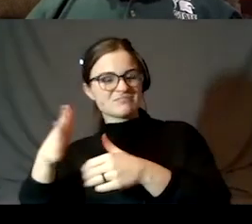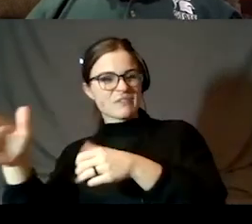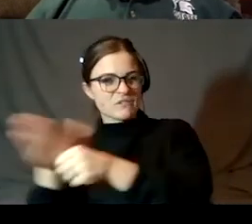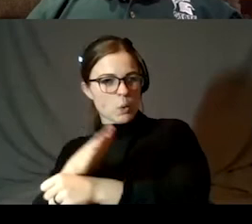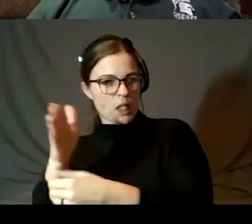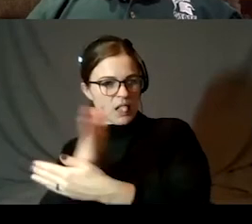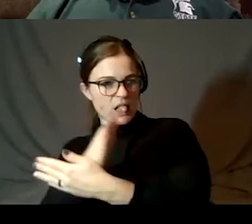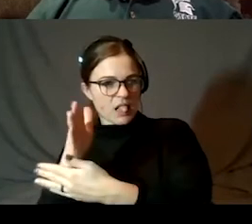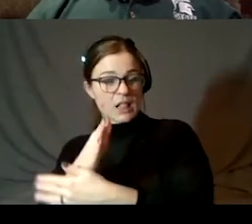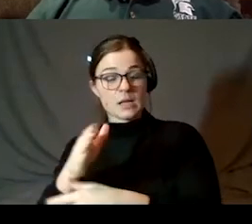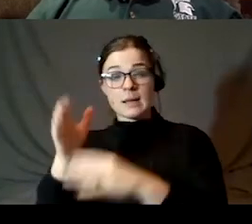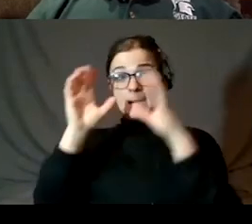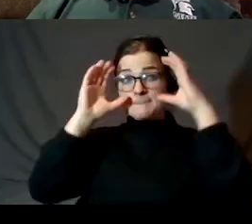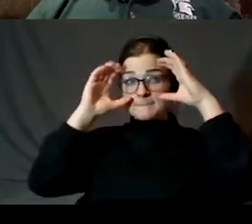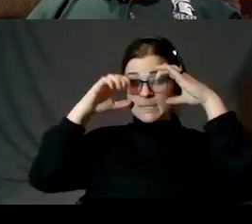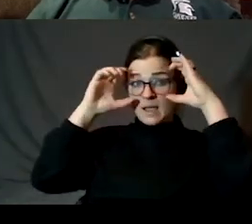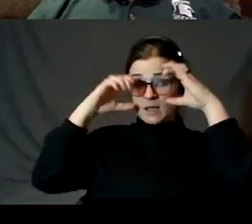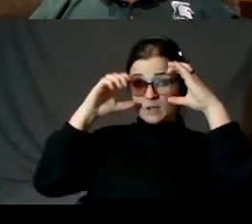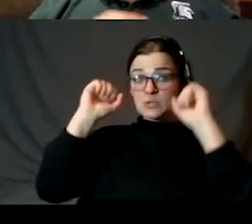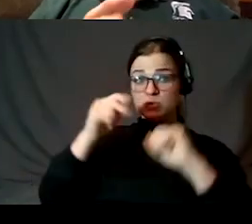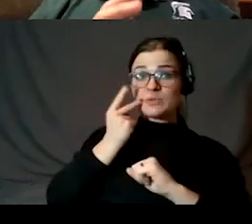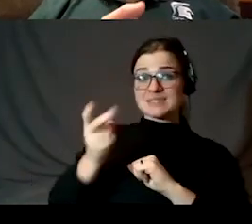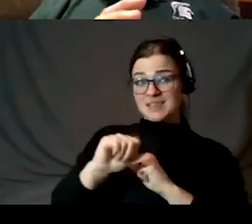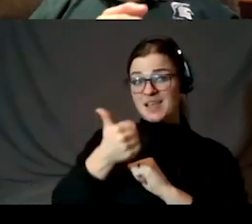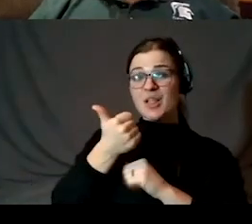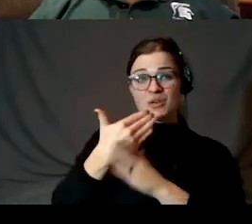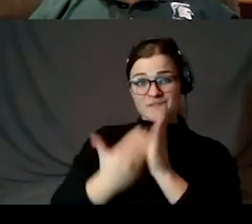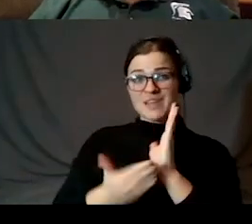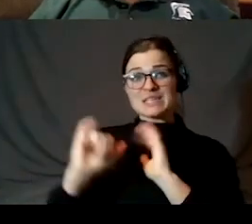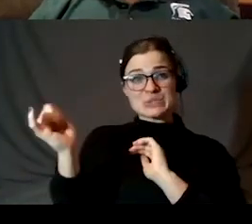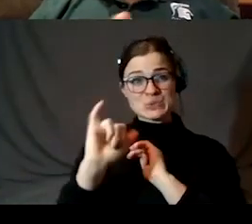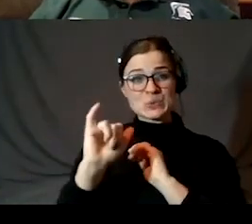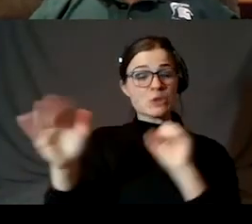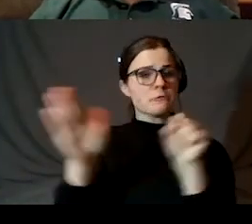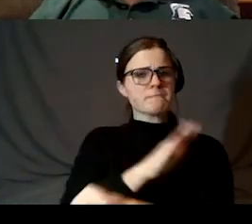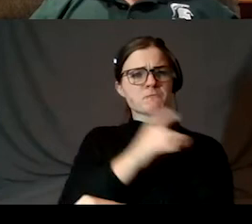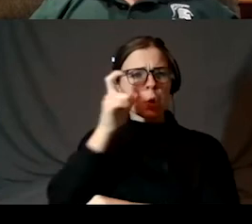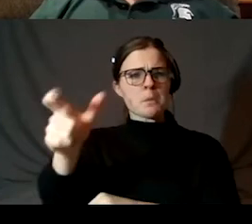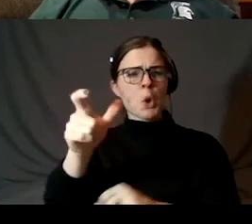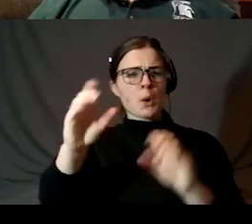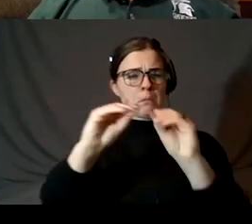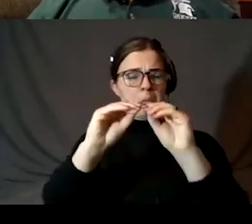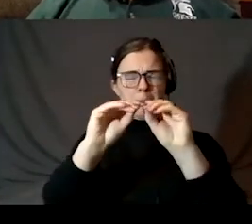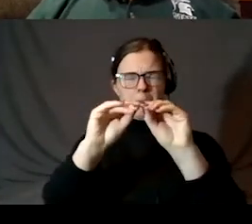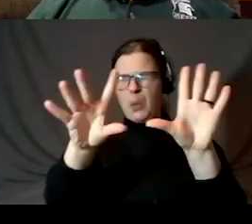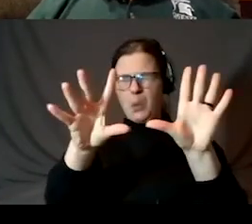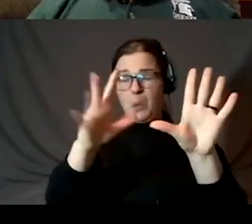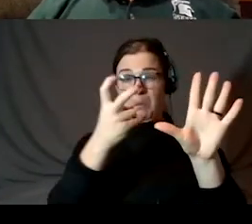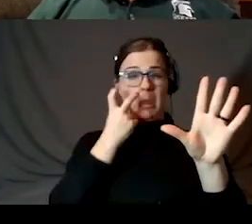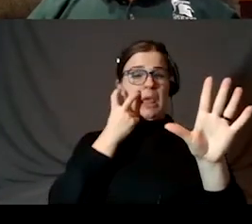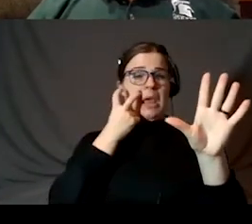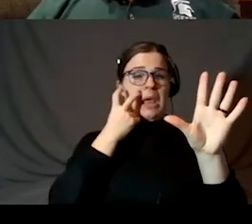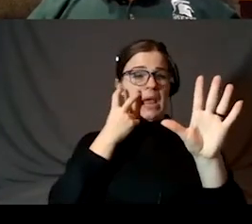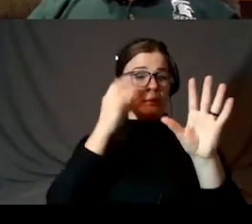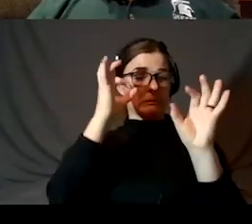Binoculars definitely observe at other phases, because the full moon can just be blinding. You'll get a spot in your eye. Telescope,